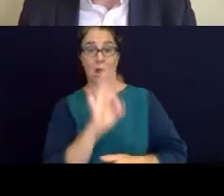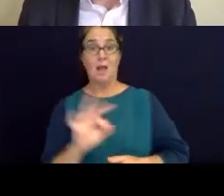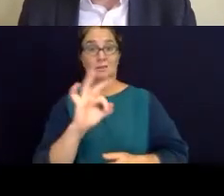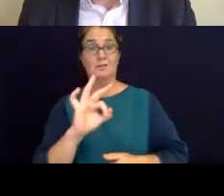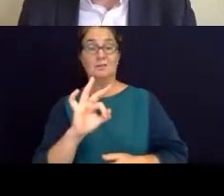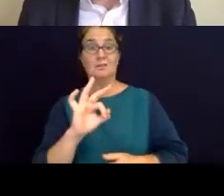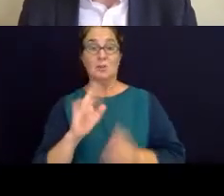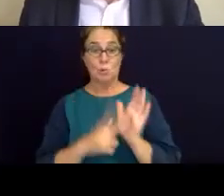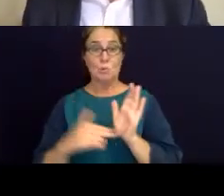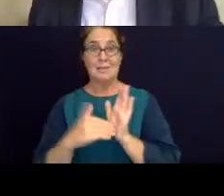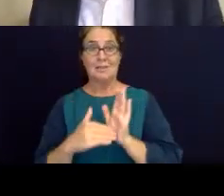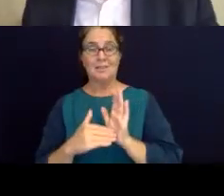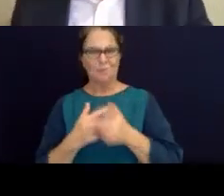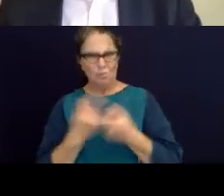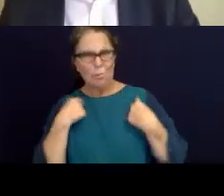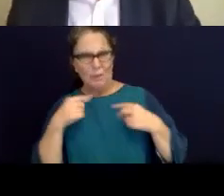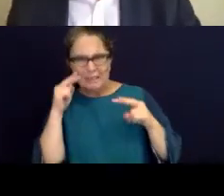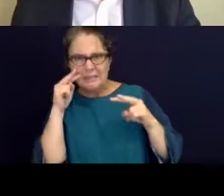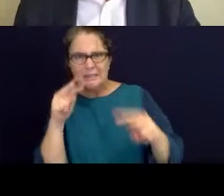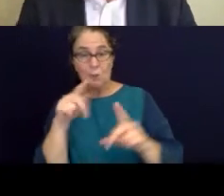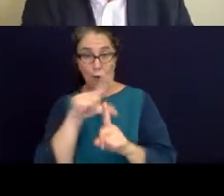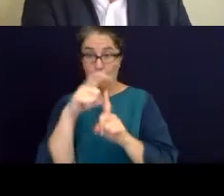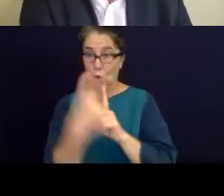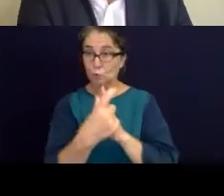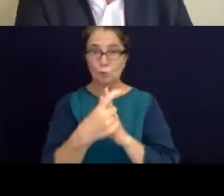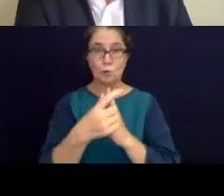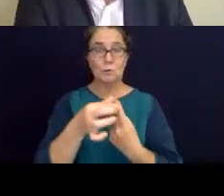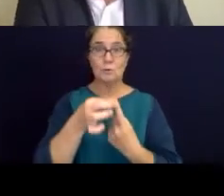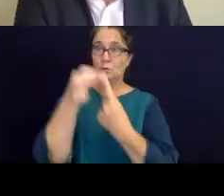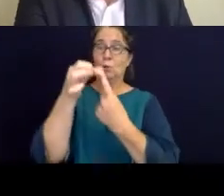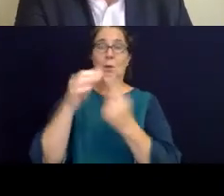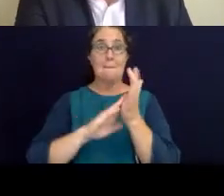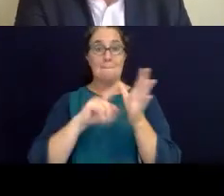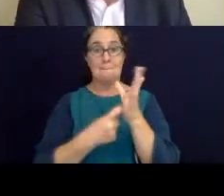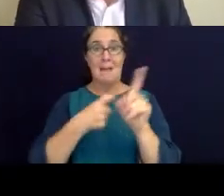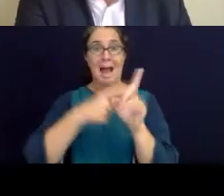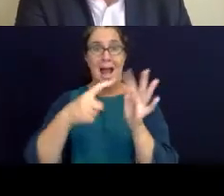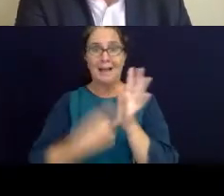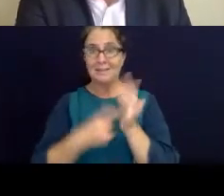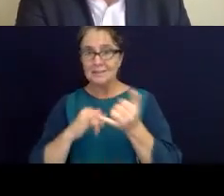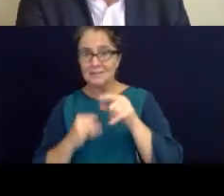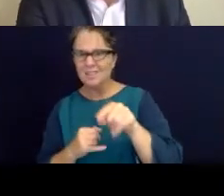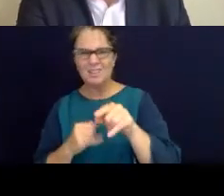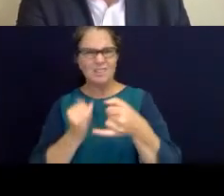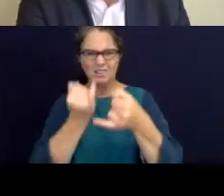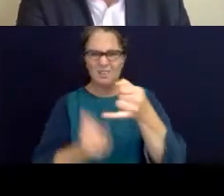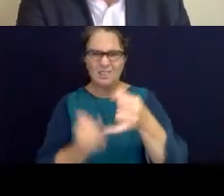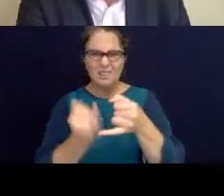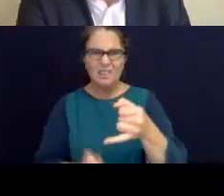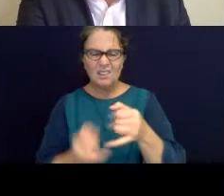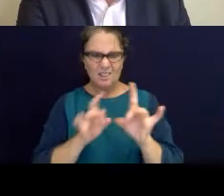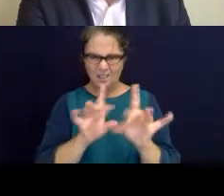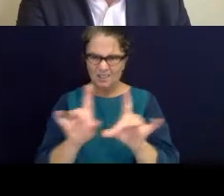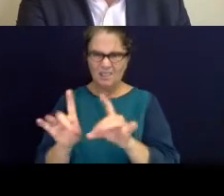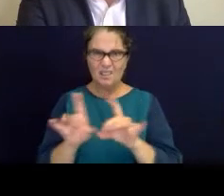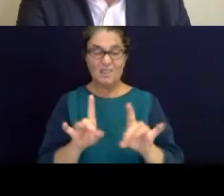seeing particularly cultural markers of deterioration and degradation, which shows us we're in